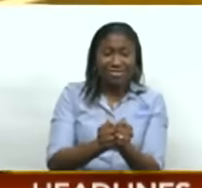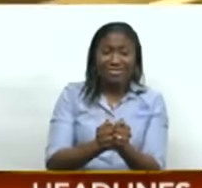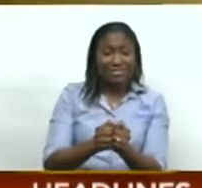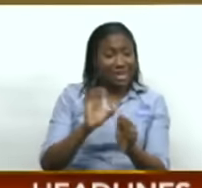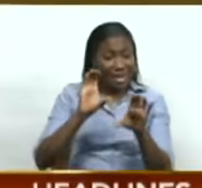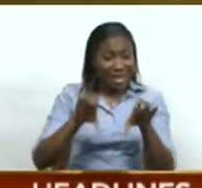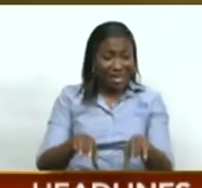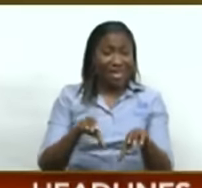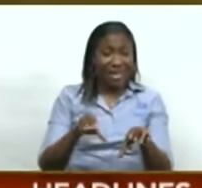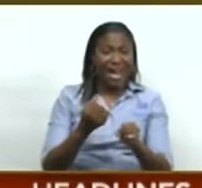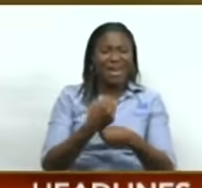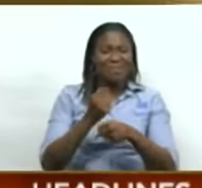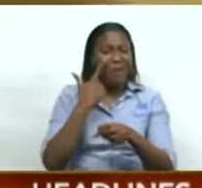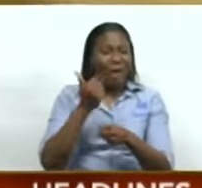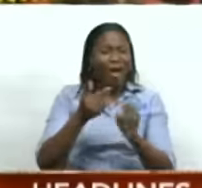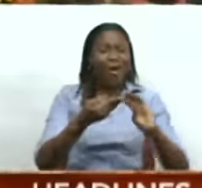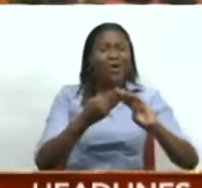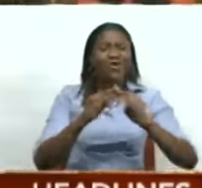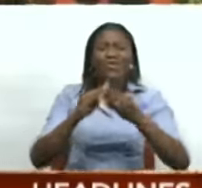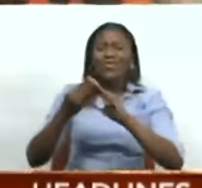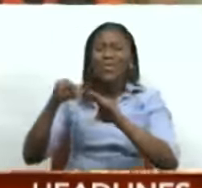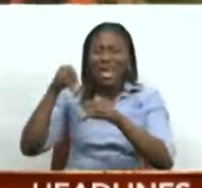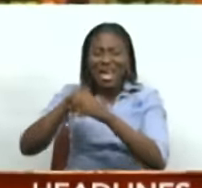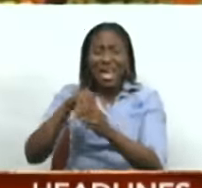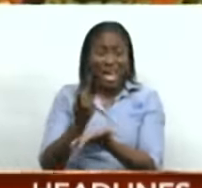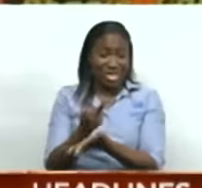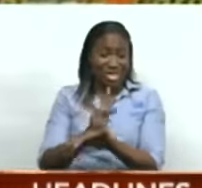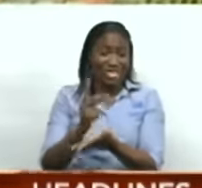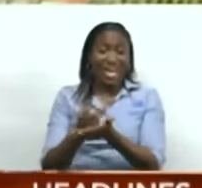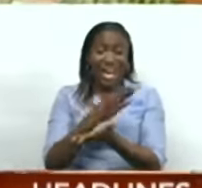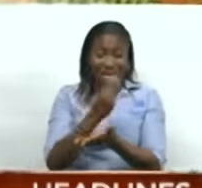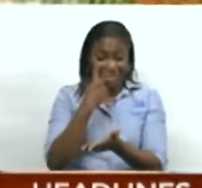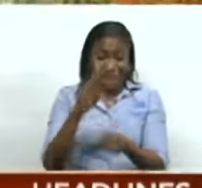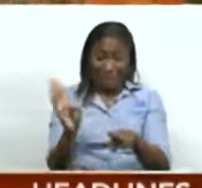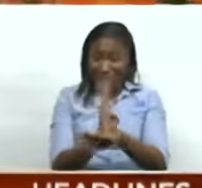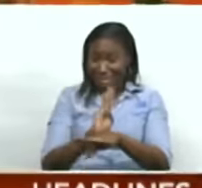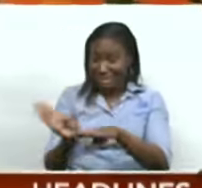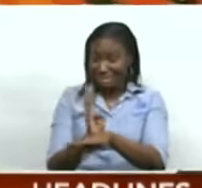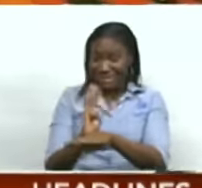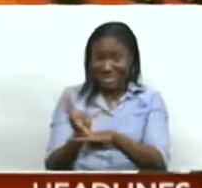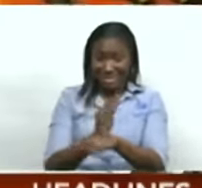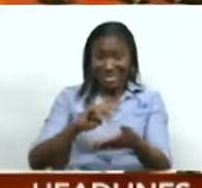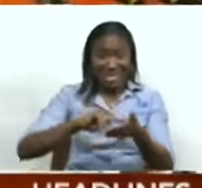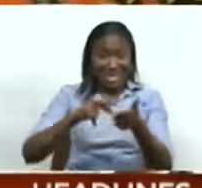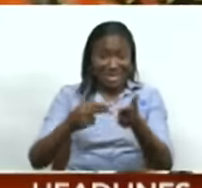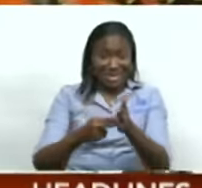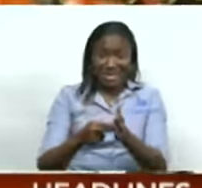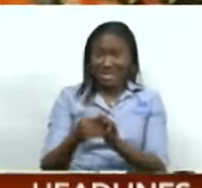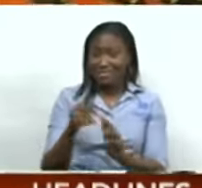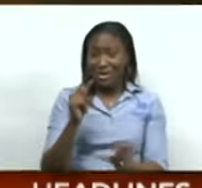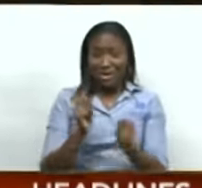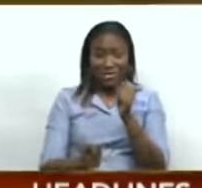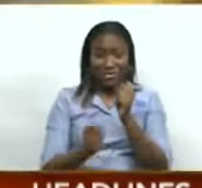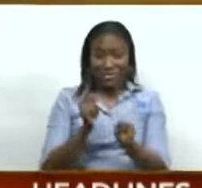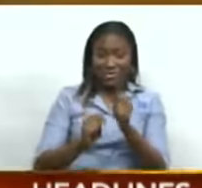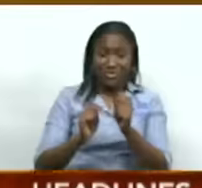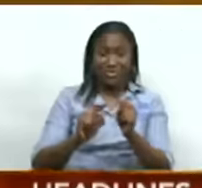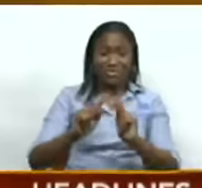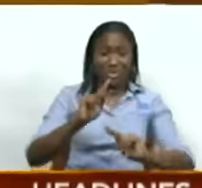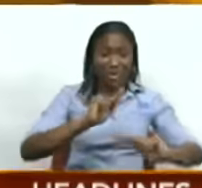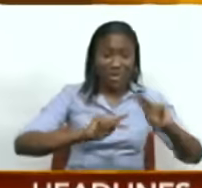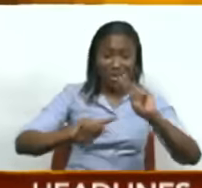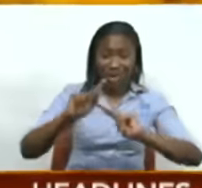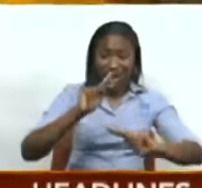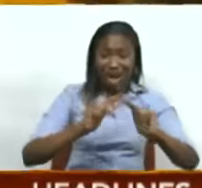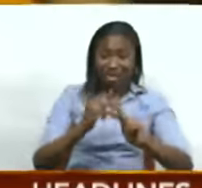within the kitchen. And a busy kitchen like this one is what keeps Trinese pepper pot treats at the Diwali Nagar going.